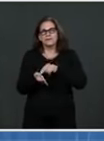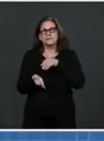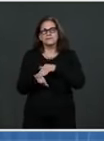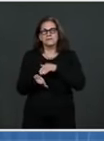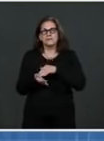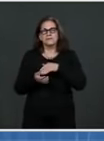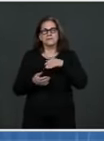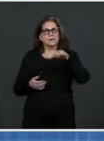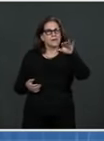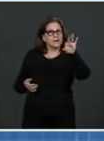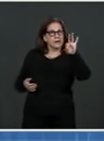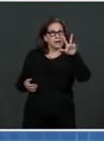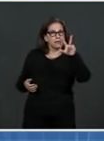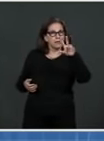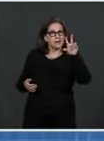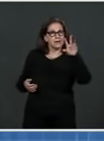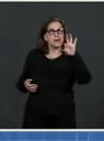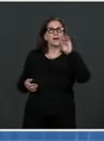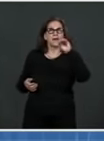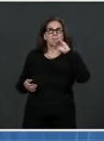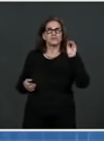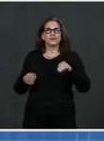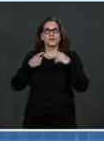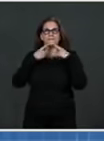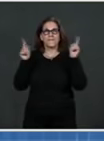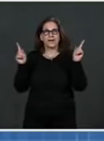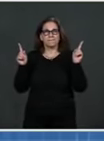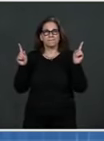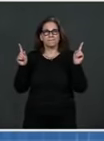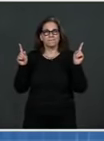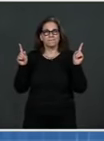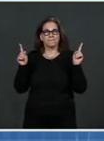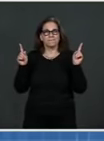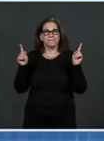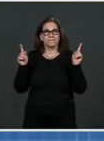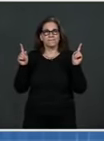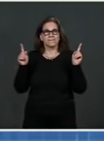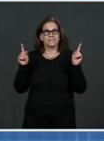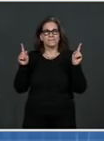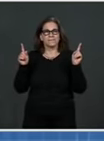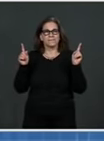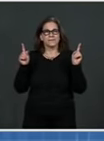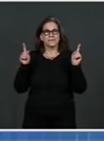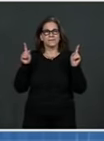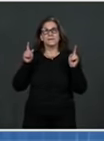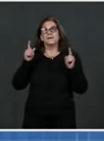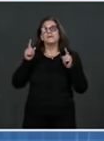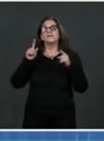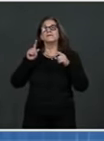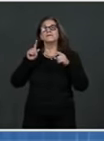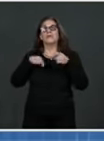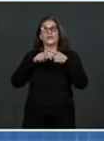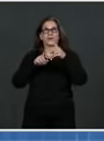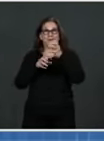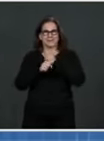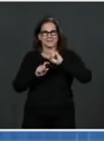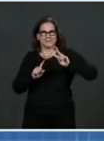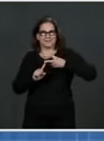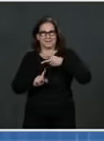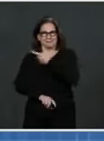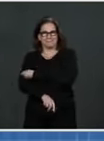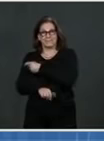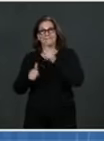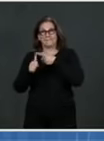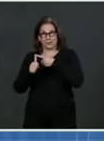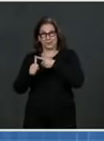two recommended doses of the vaccine. The study also found that people starting to get a protective effect even after the first